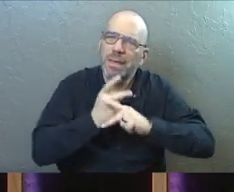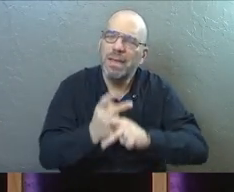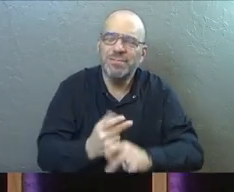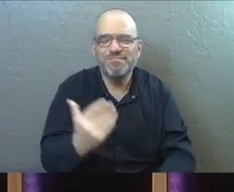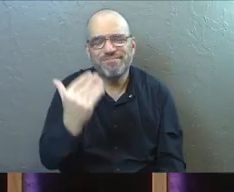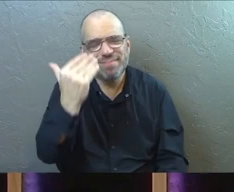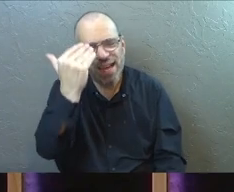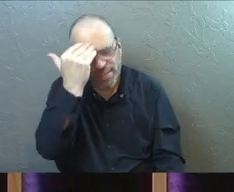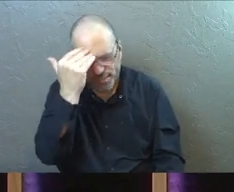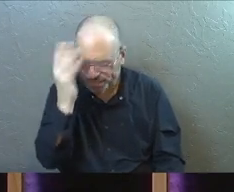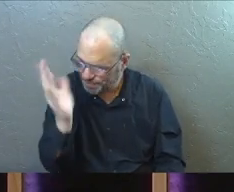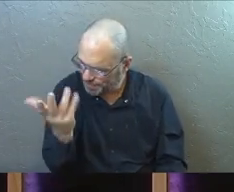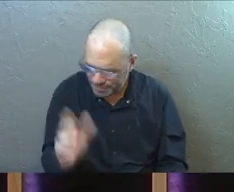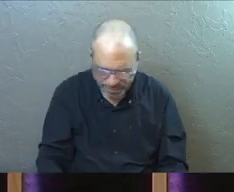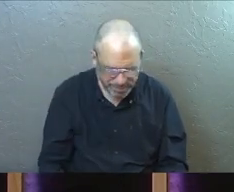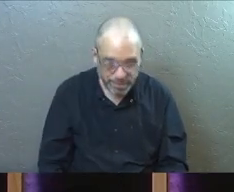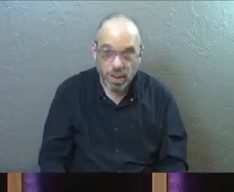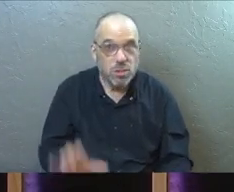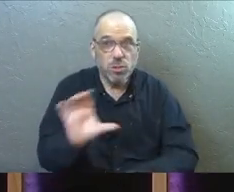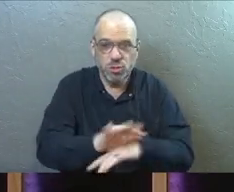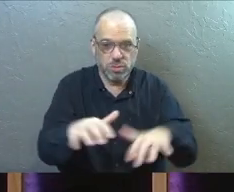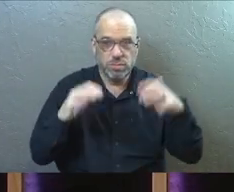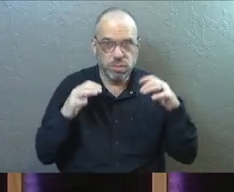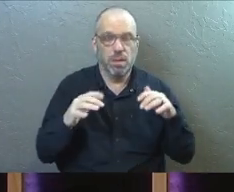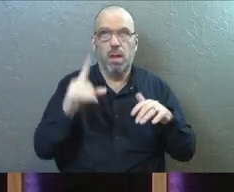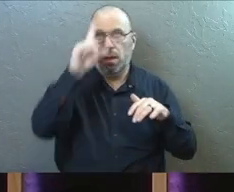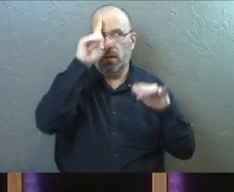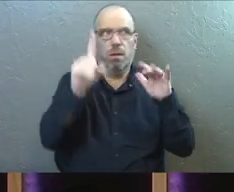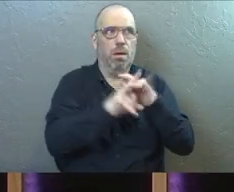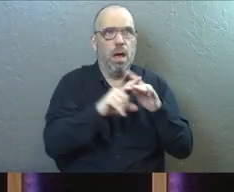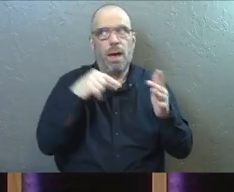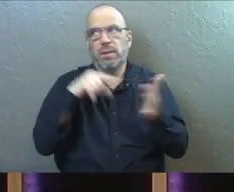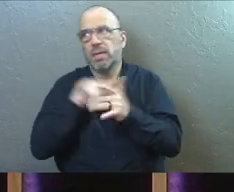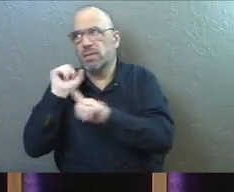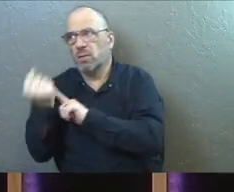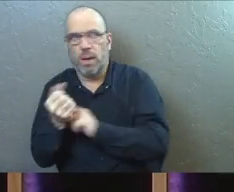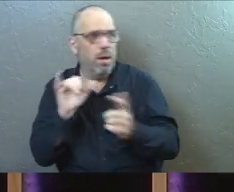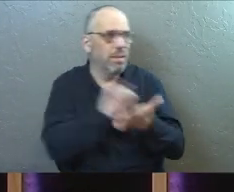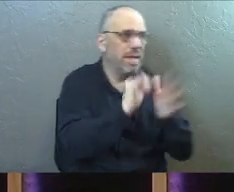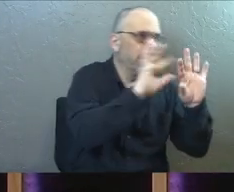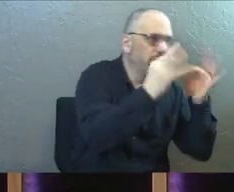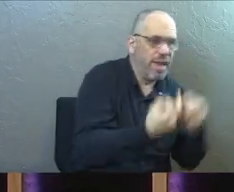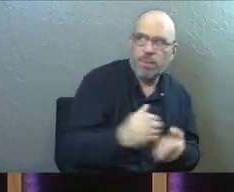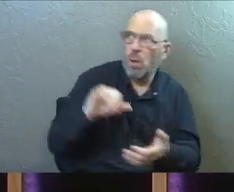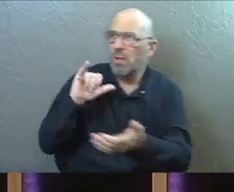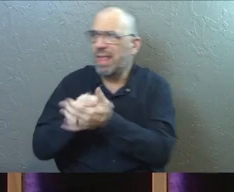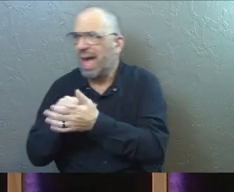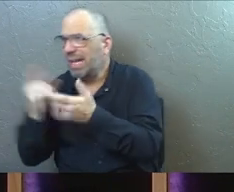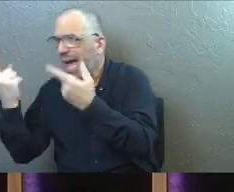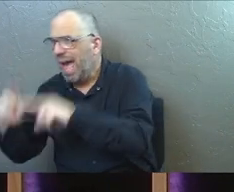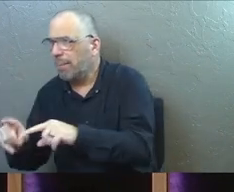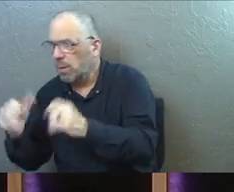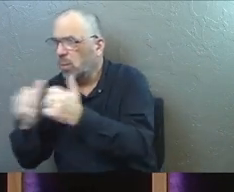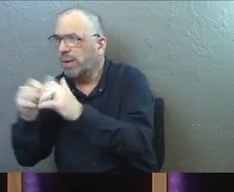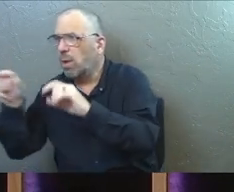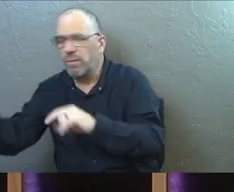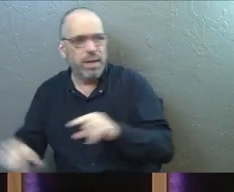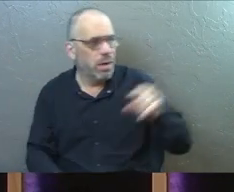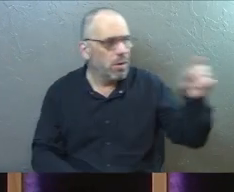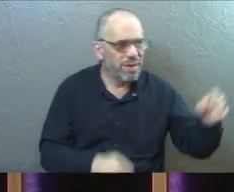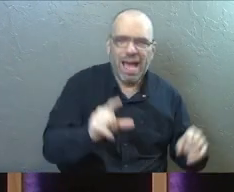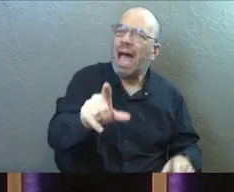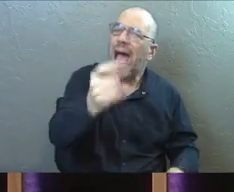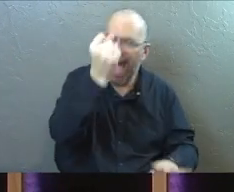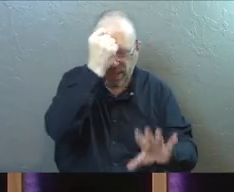And I know there's so much, all across this room, coming up into your minds now, what about this situation? What about this family situation? What about this tragedy that happened over here?